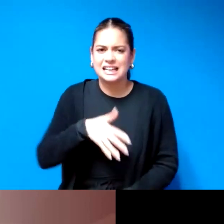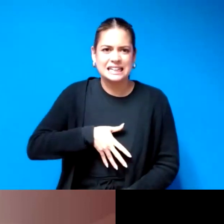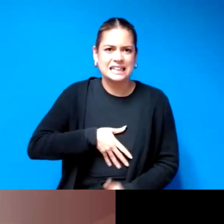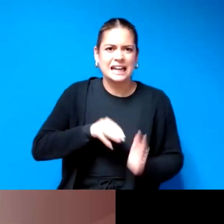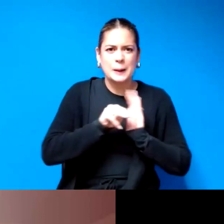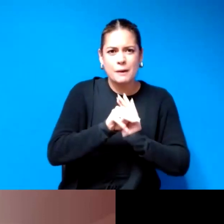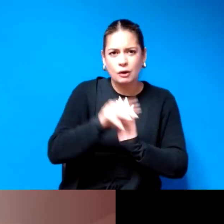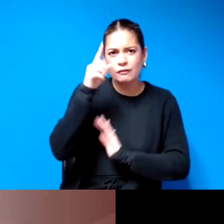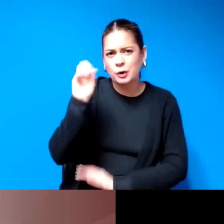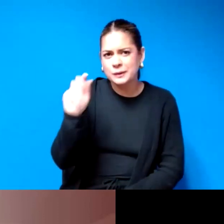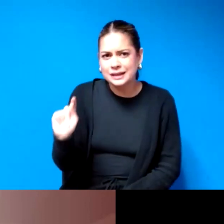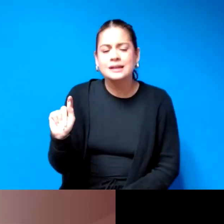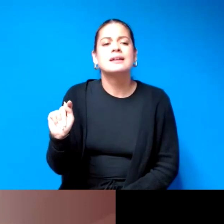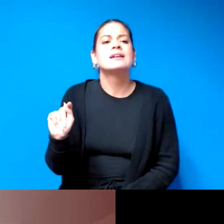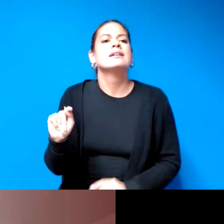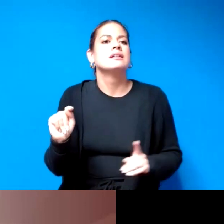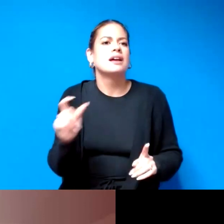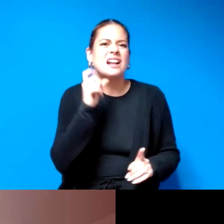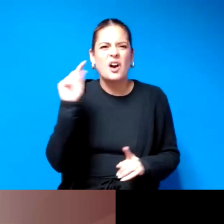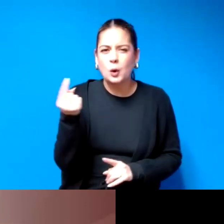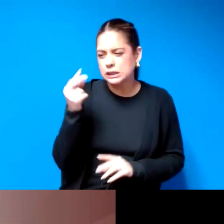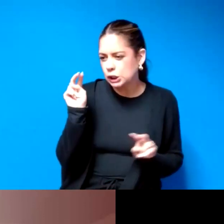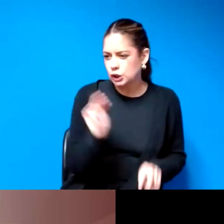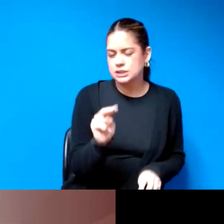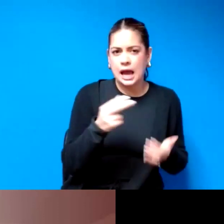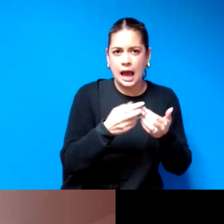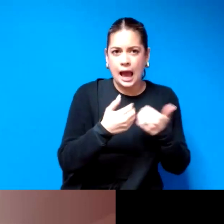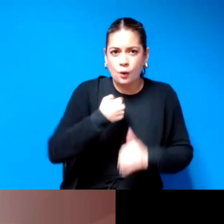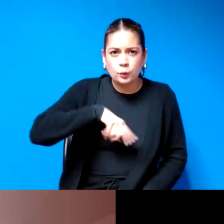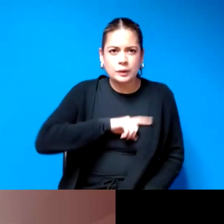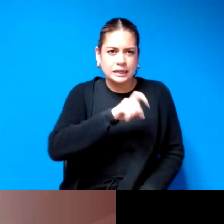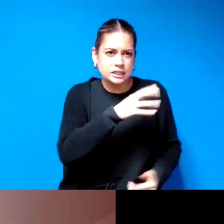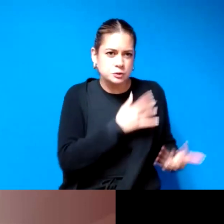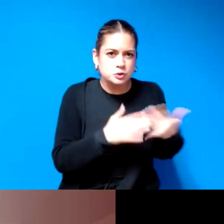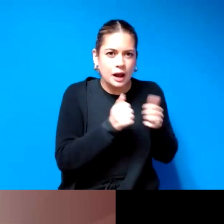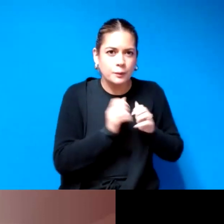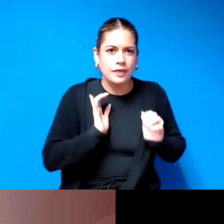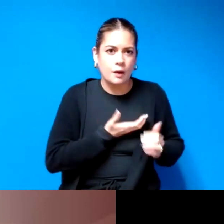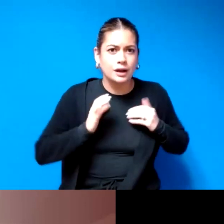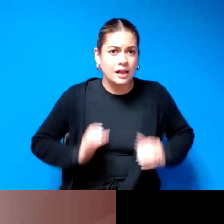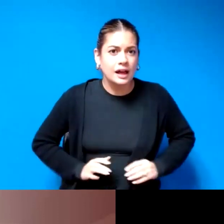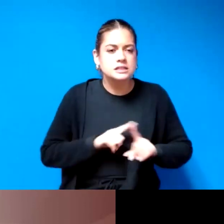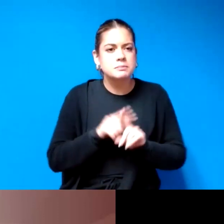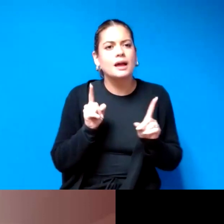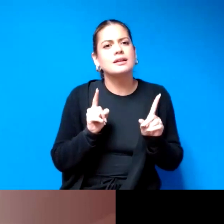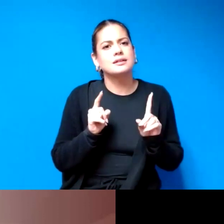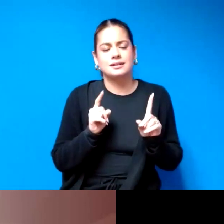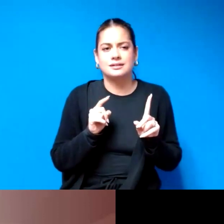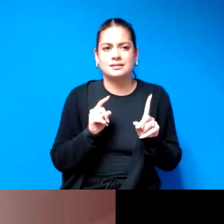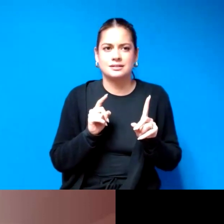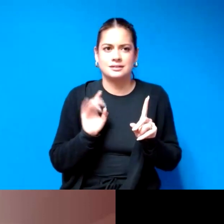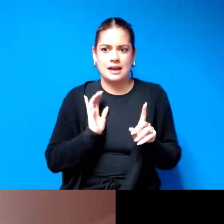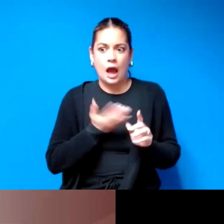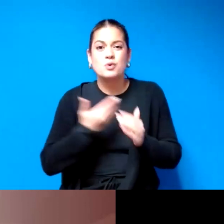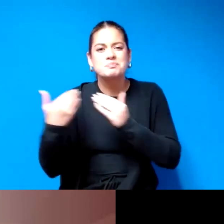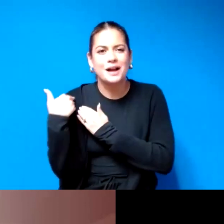occupational therapy it really not just looks at the ways that we need to interact one to one with our clients but looks at the uh our